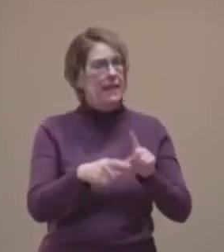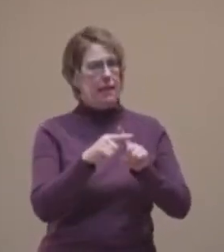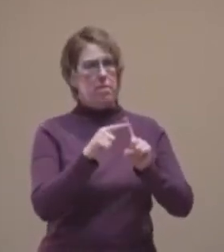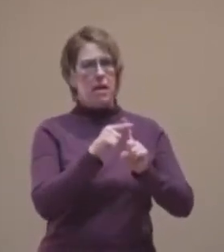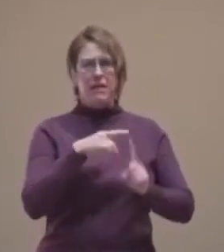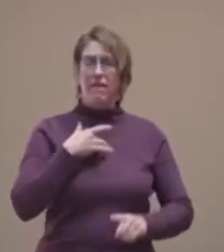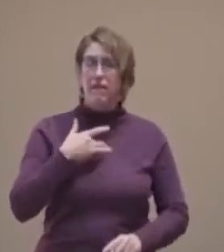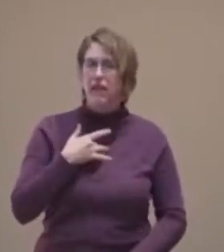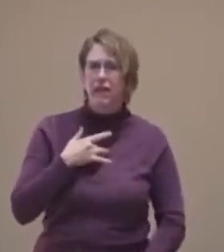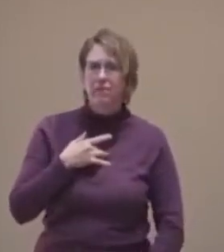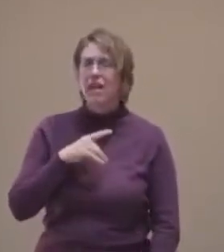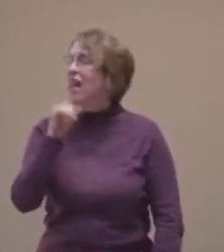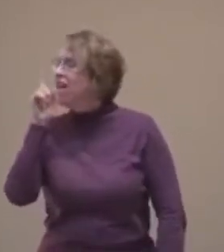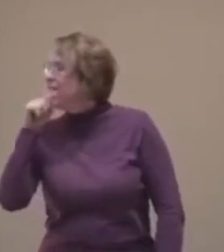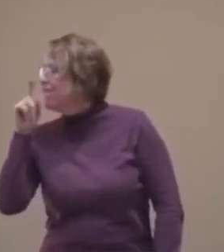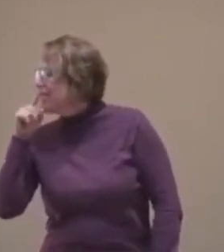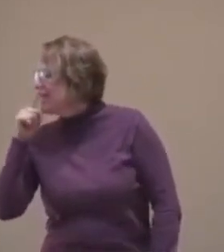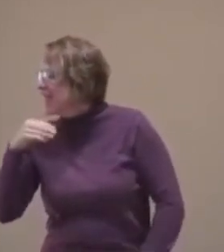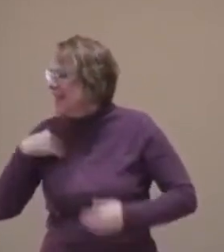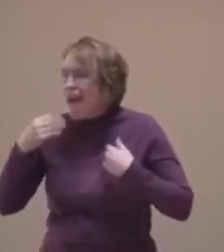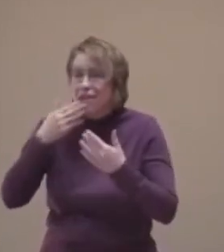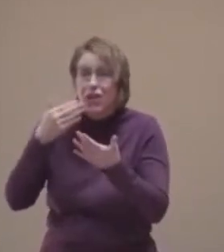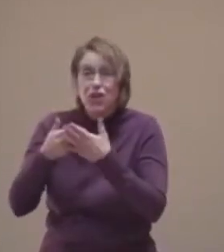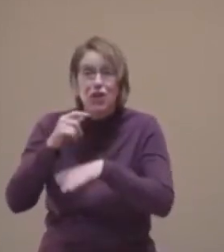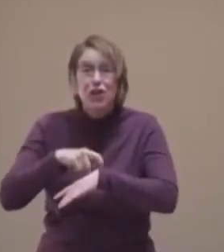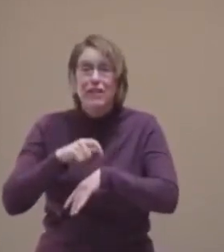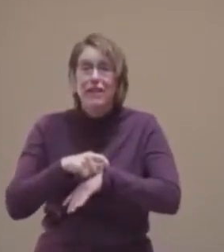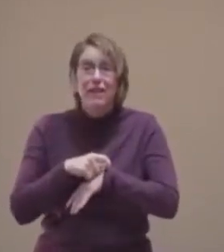At least pretending like everyone is having a good time.